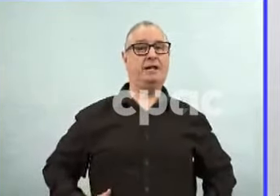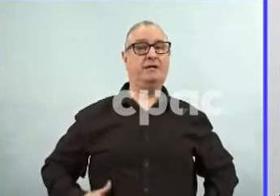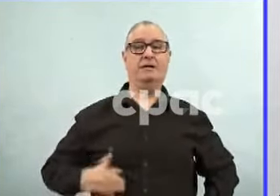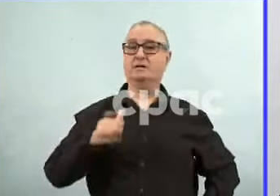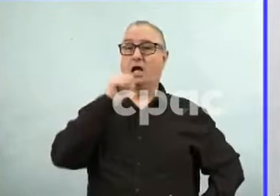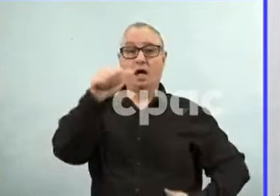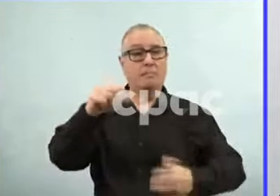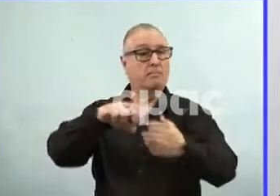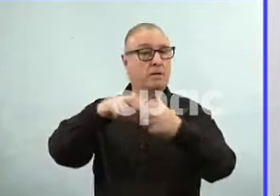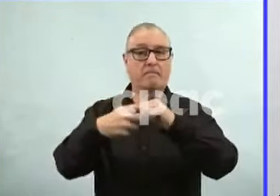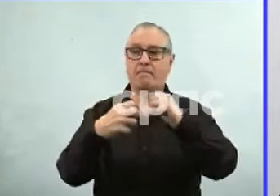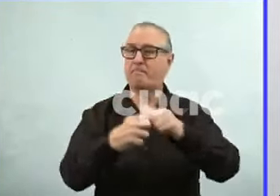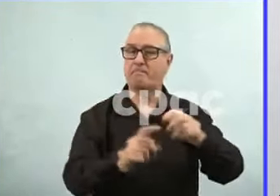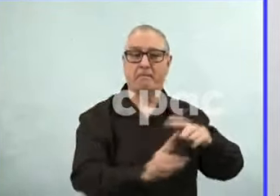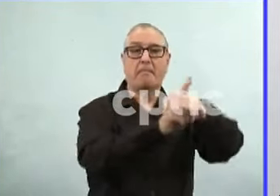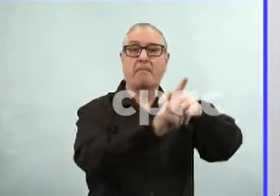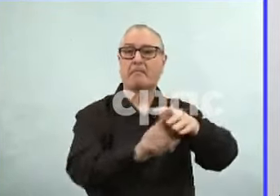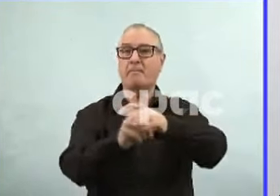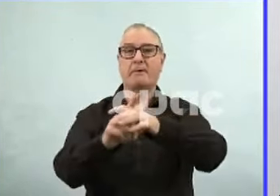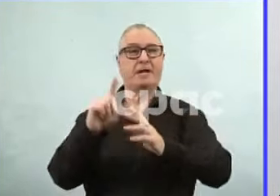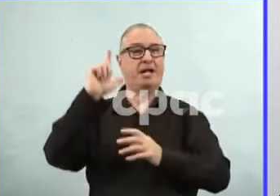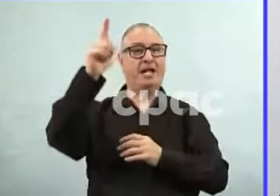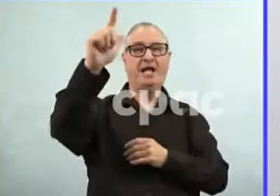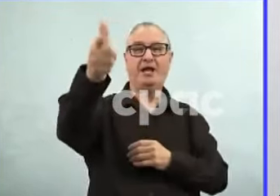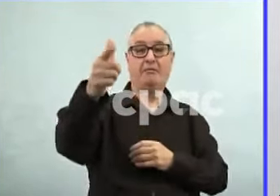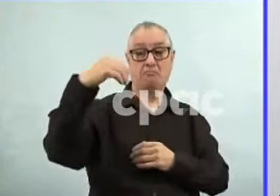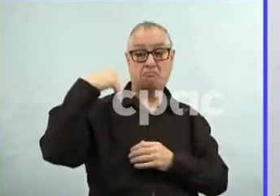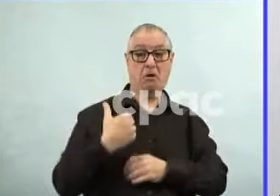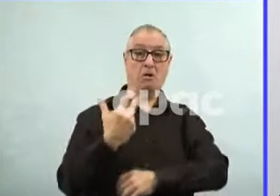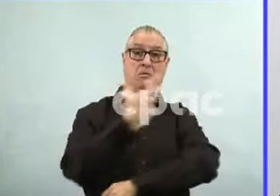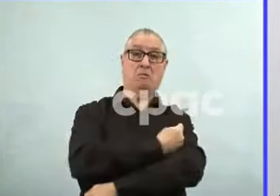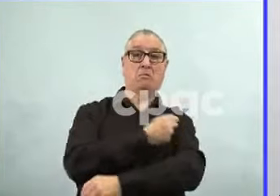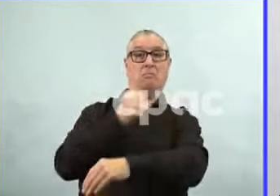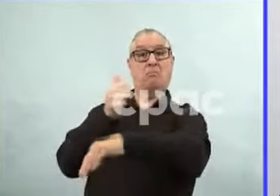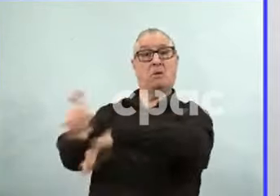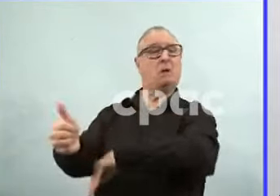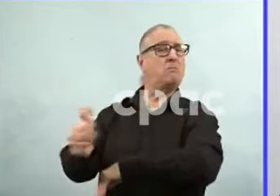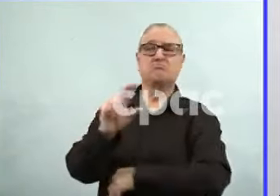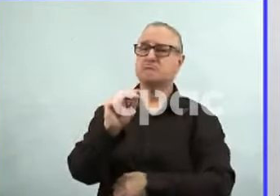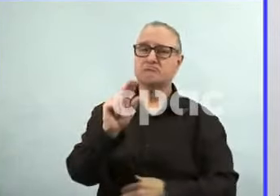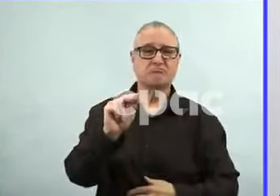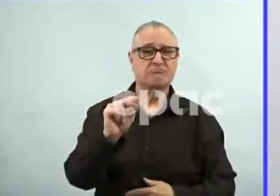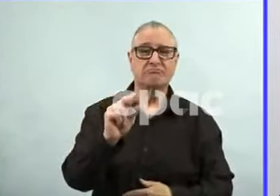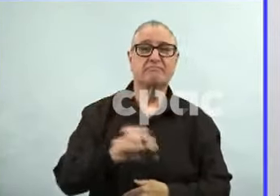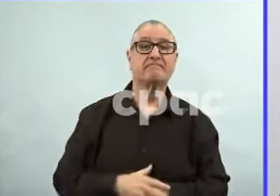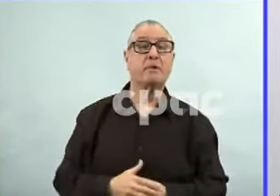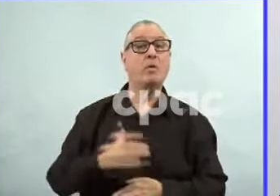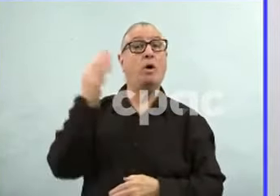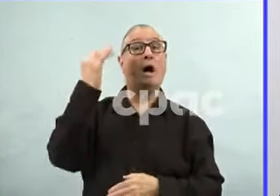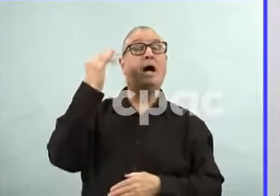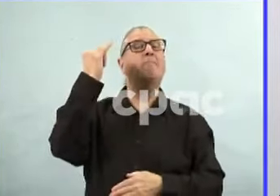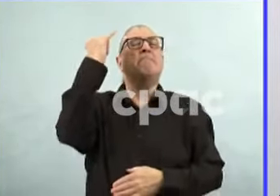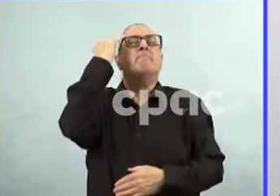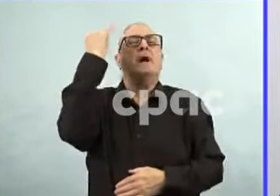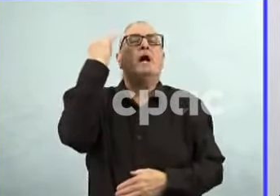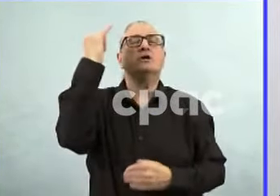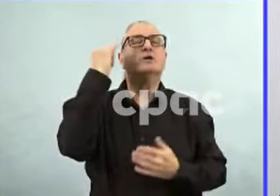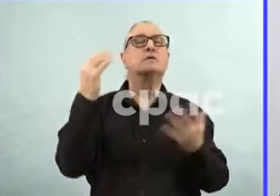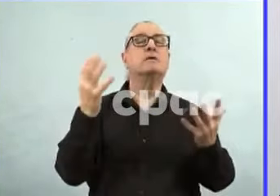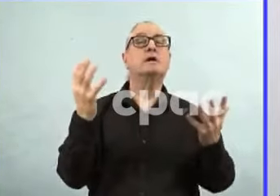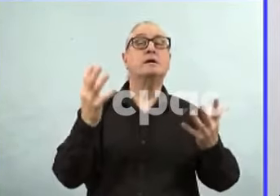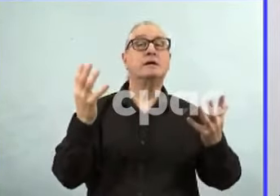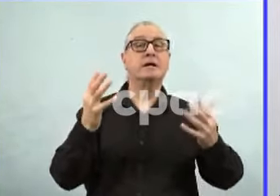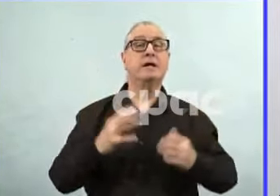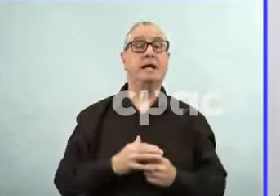If it did, every bacterial infection, every virus, every cold that you've ever had could potentially cause surprise